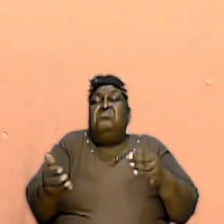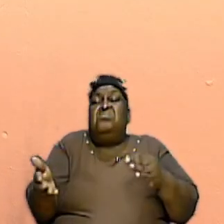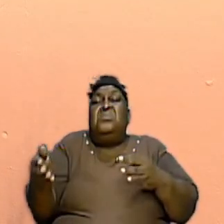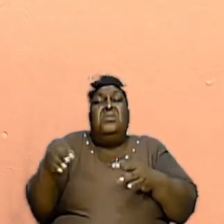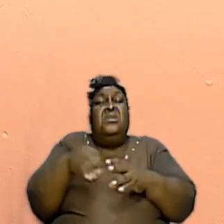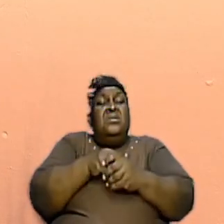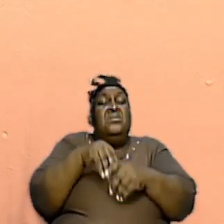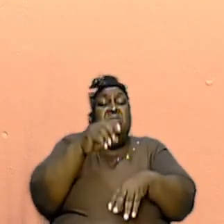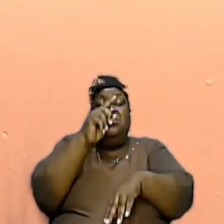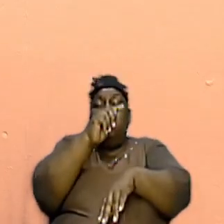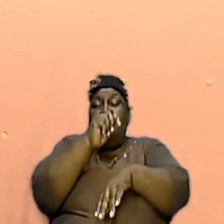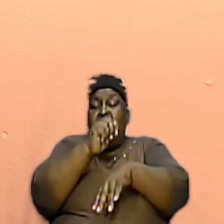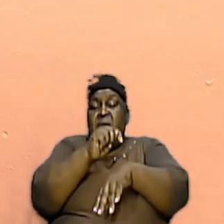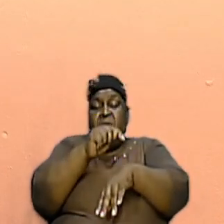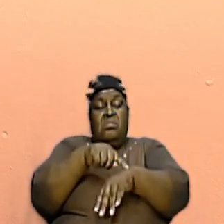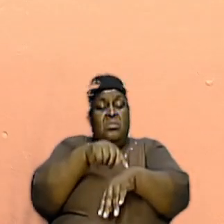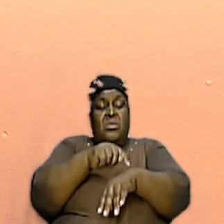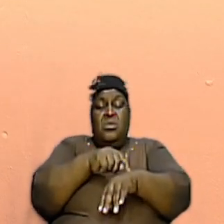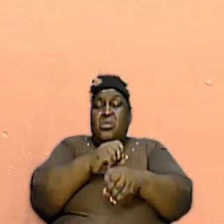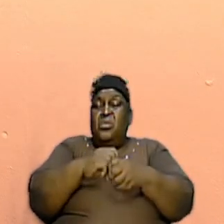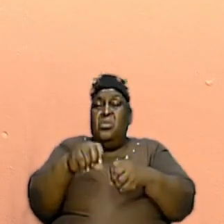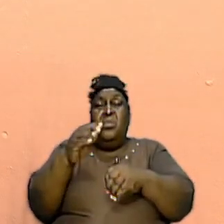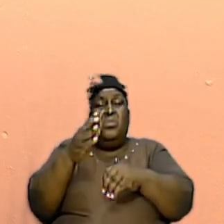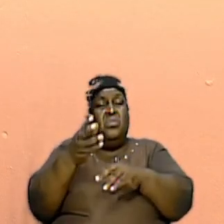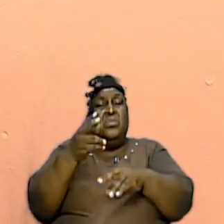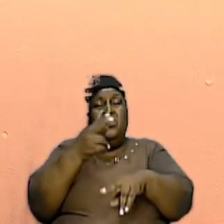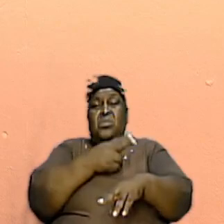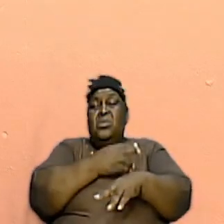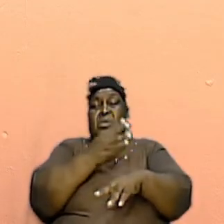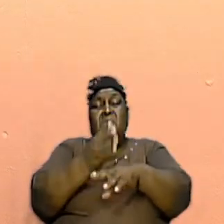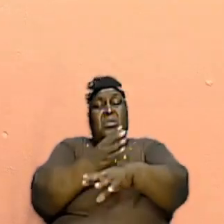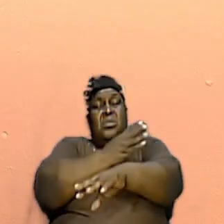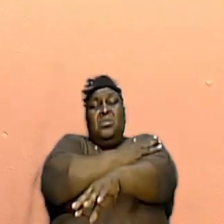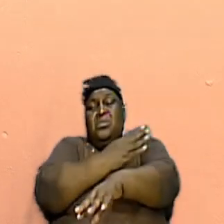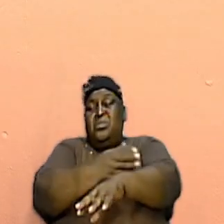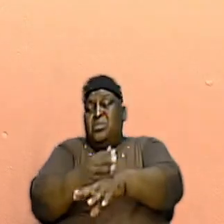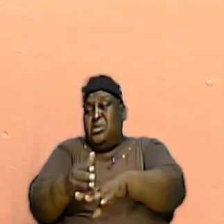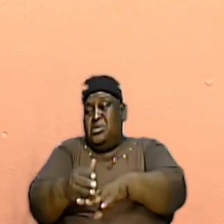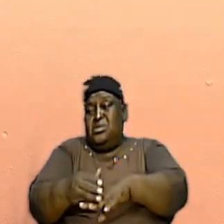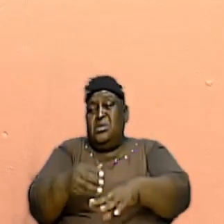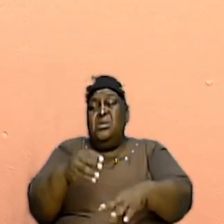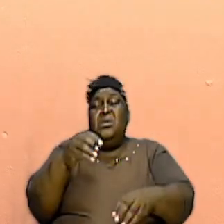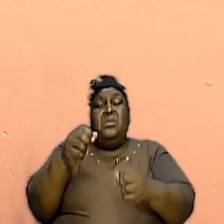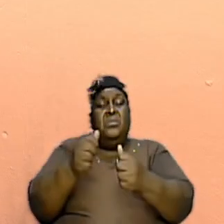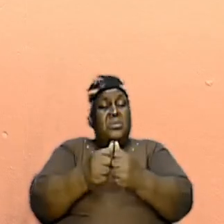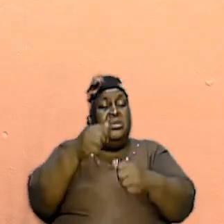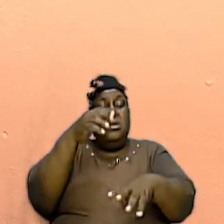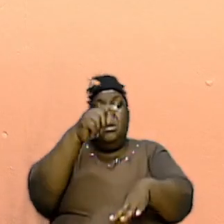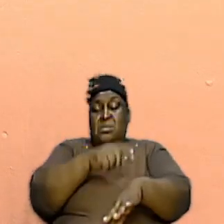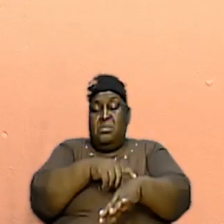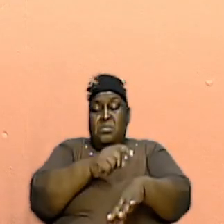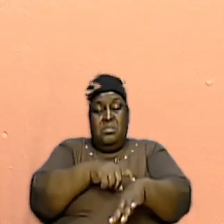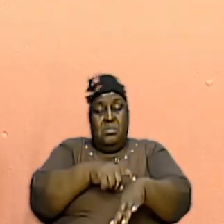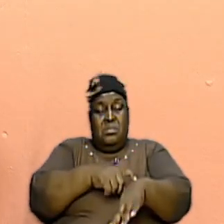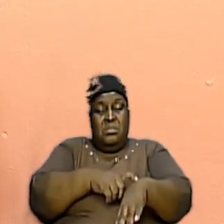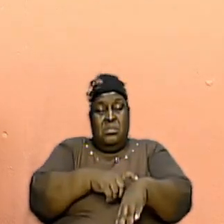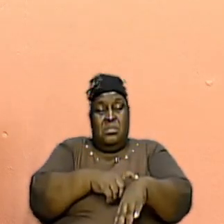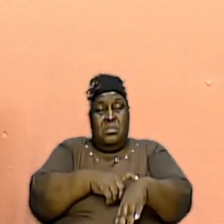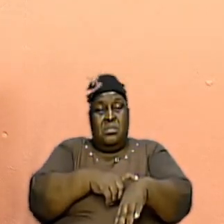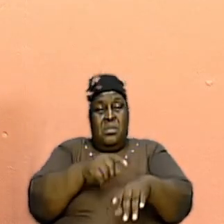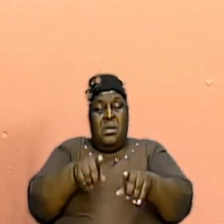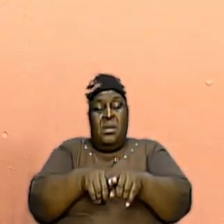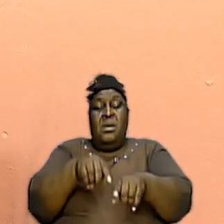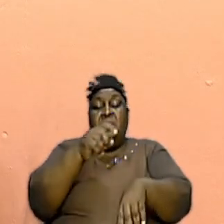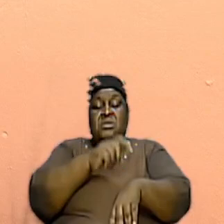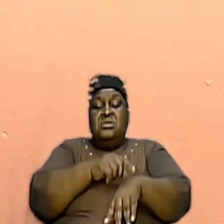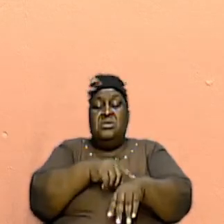It does not decrease with time. You know, some things as time go on, it gets lesser